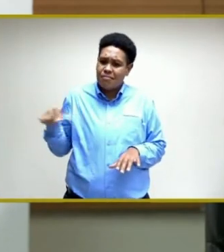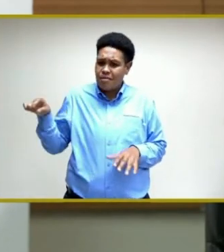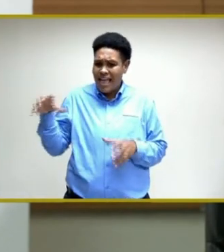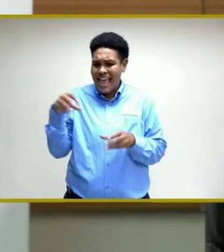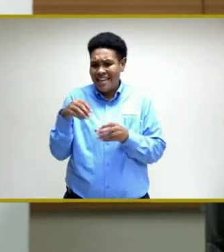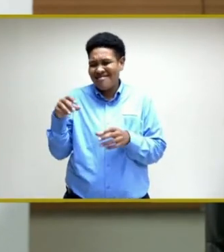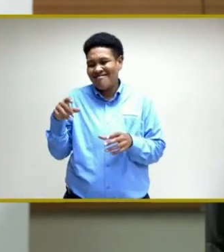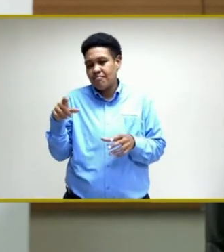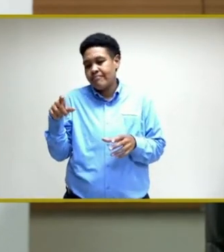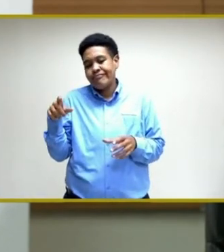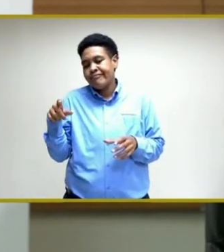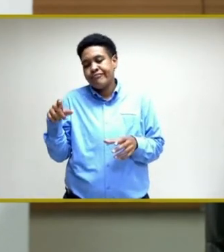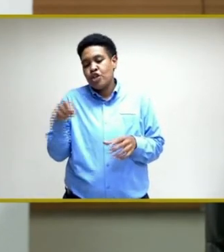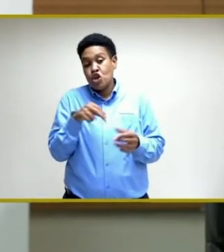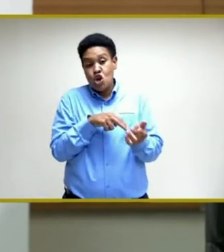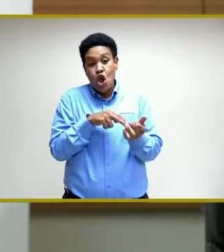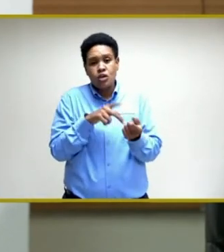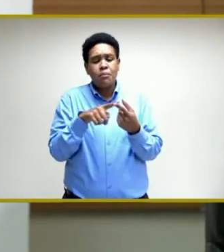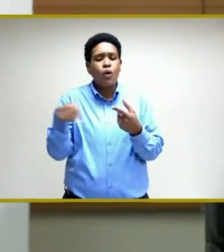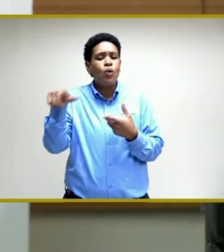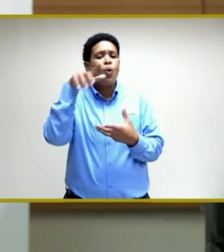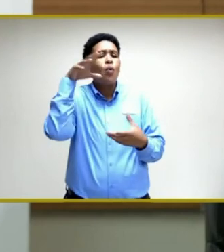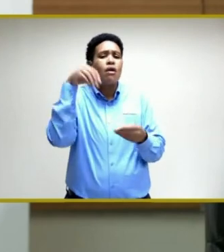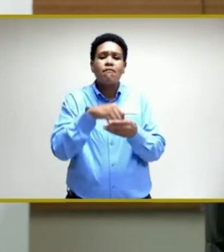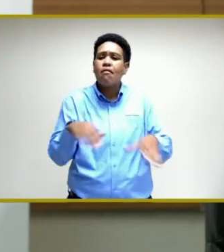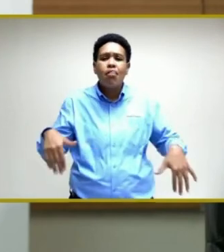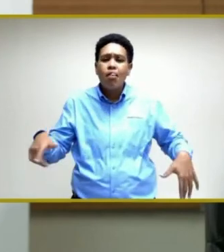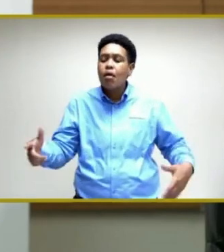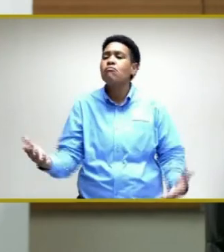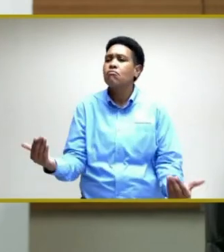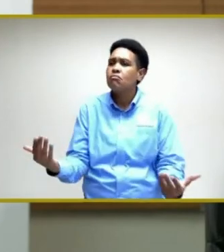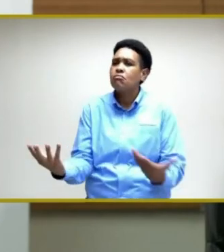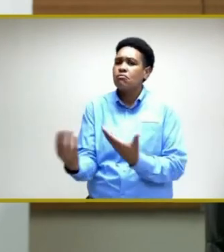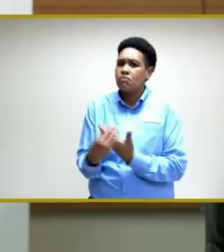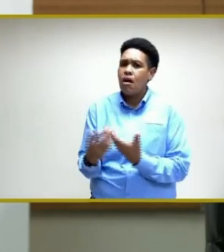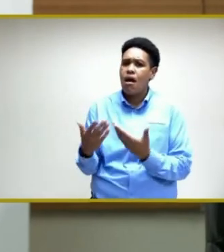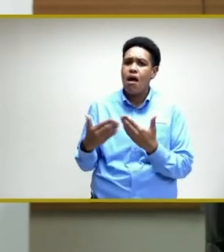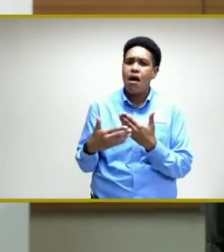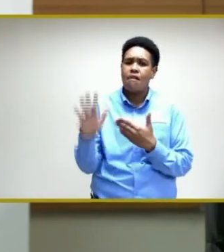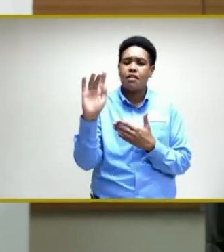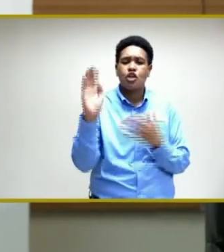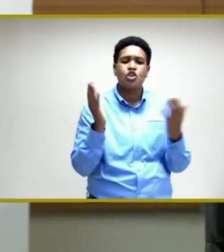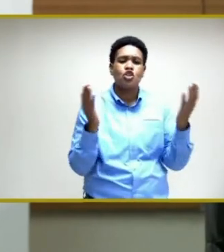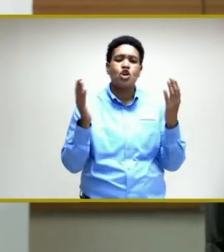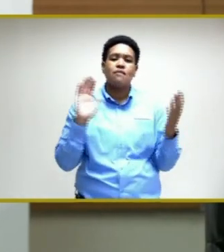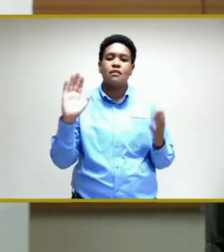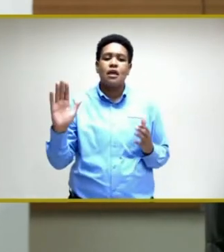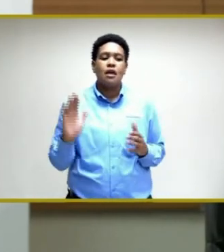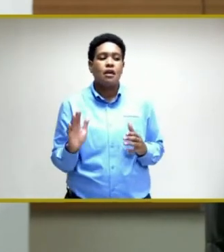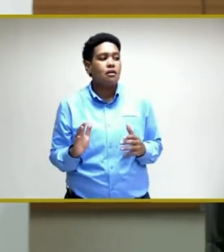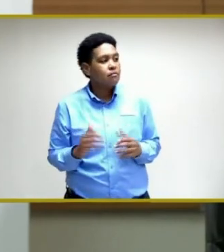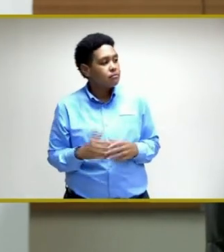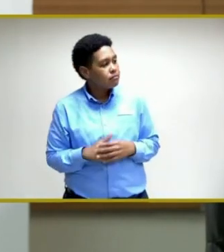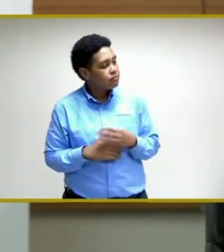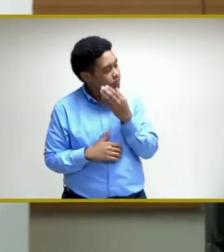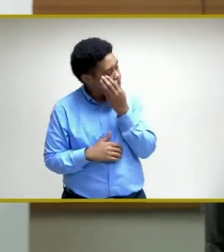engaged after they served their house officer